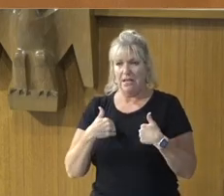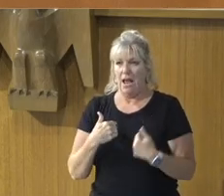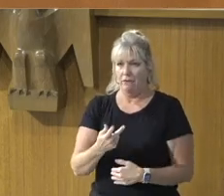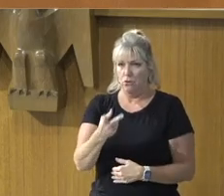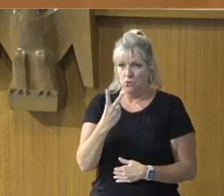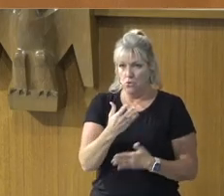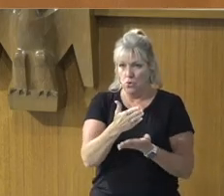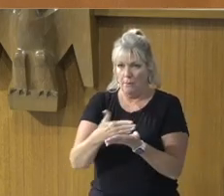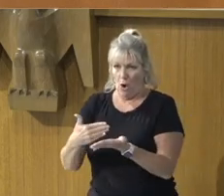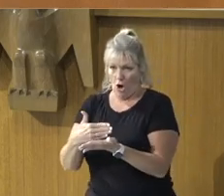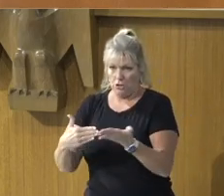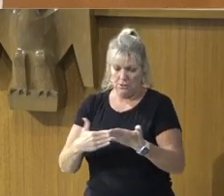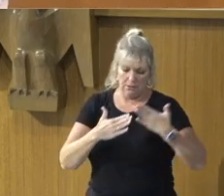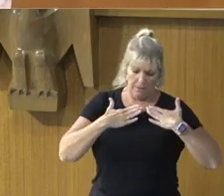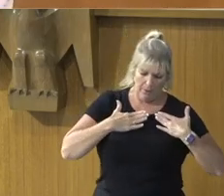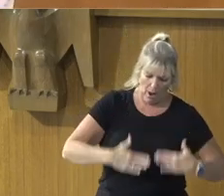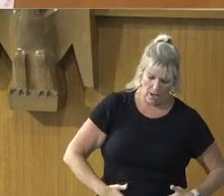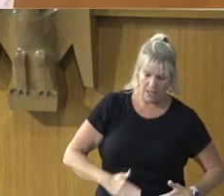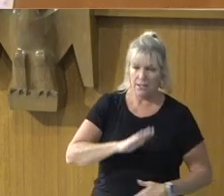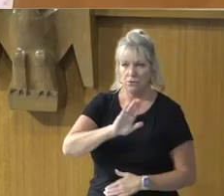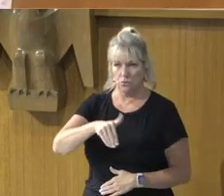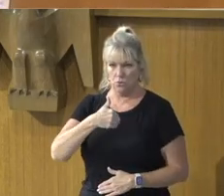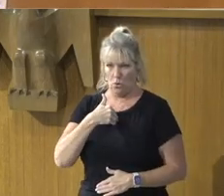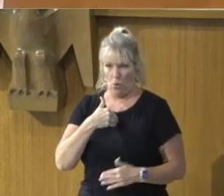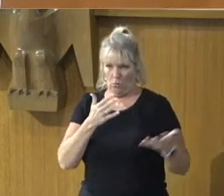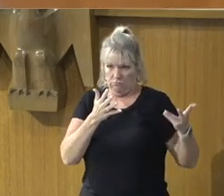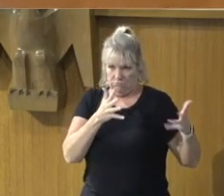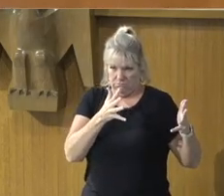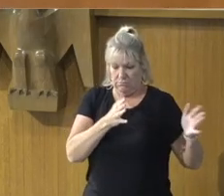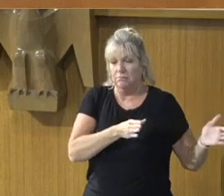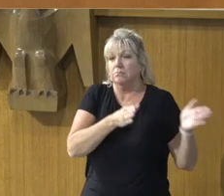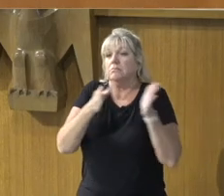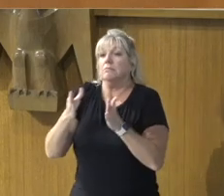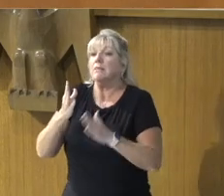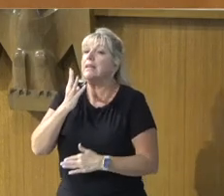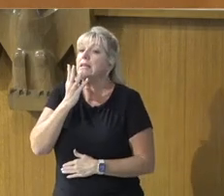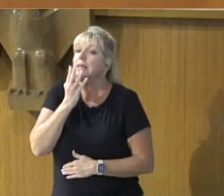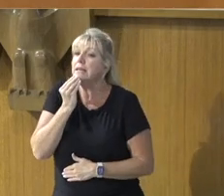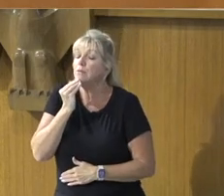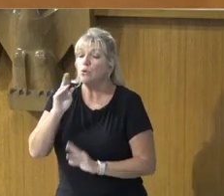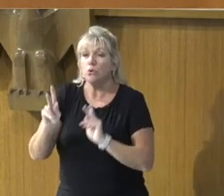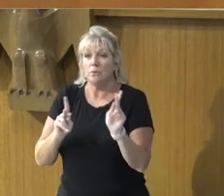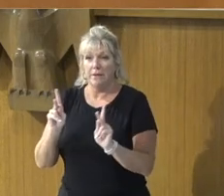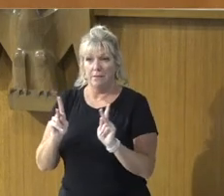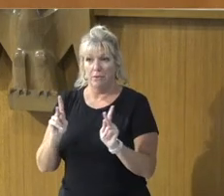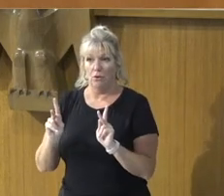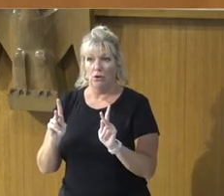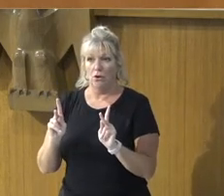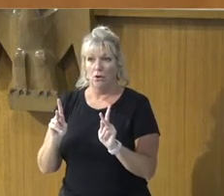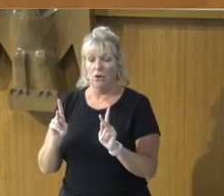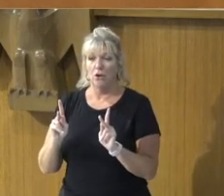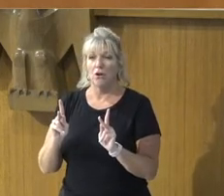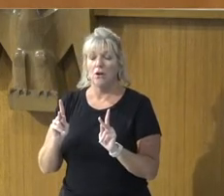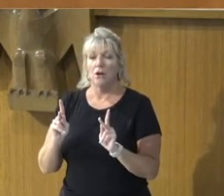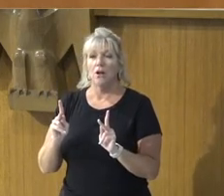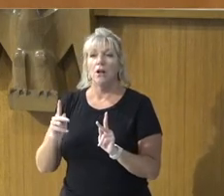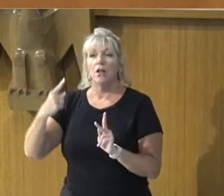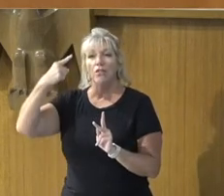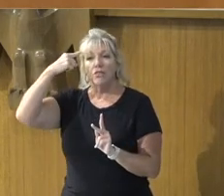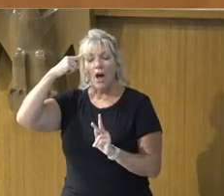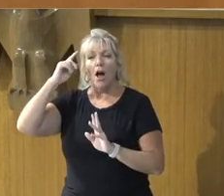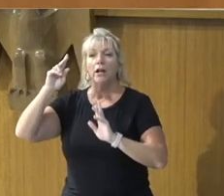soul and the body. The Hebrews understood a person as a psychosomatic